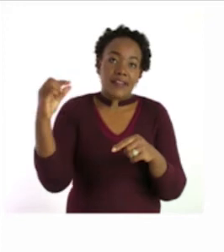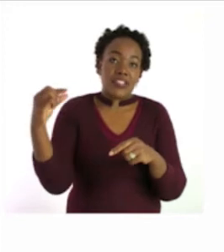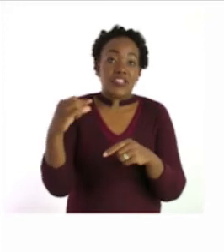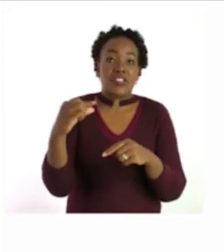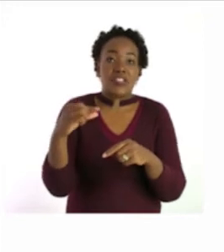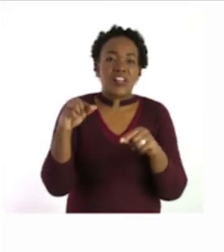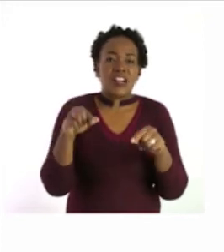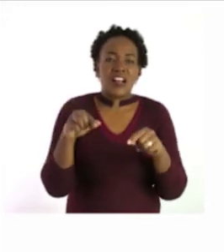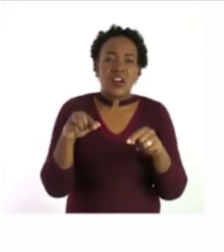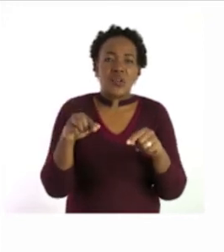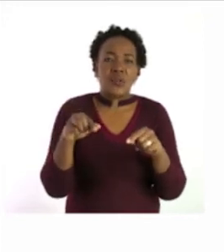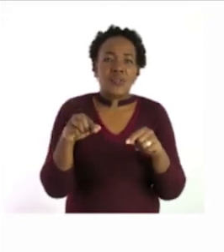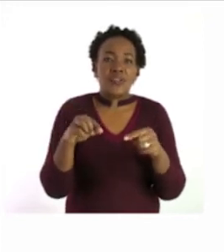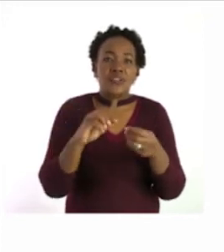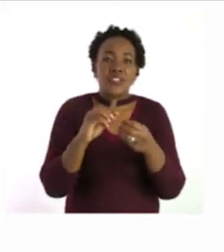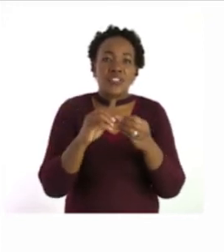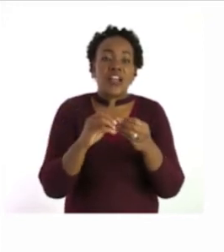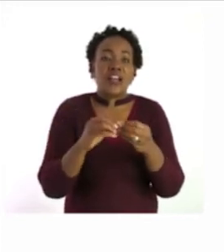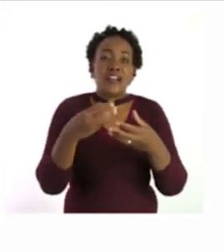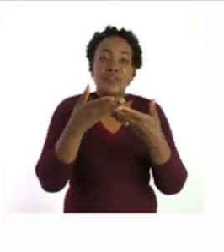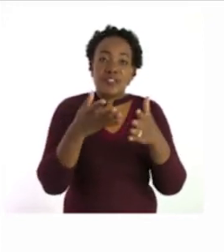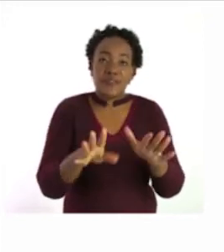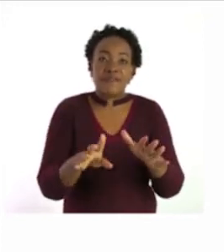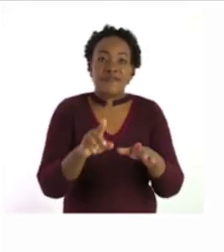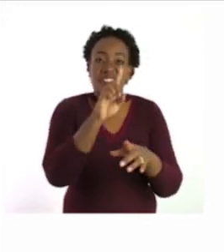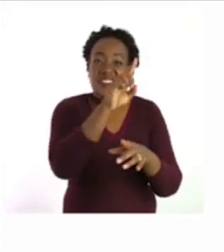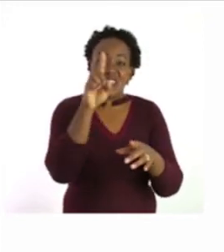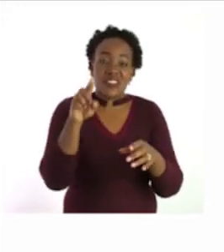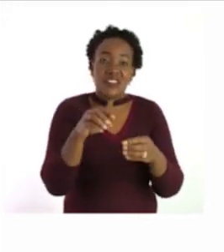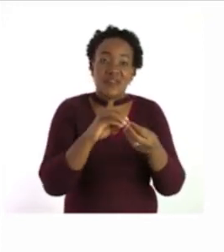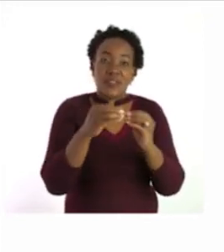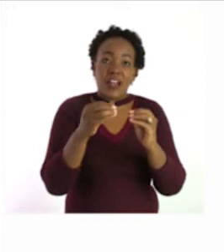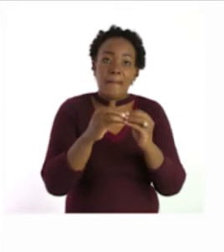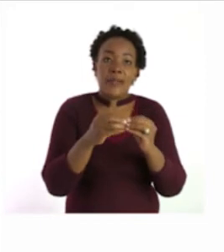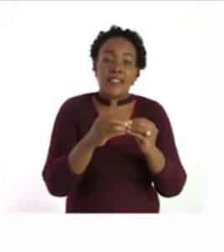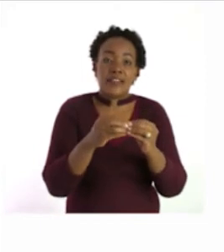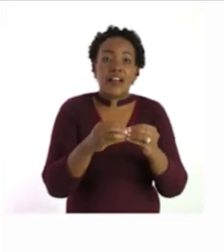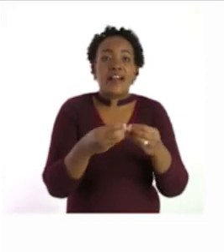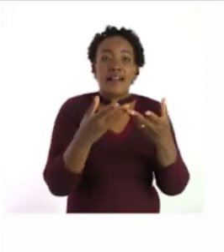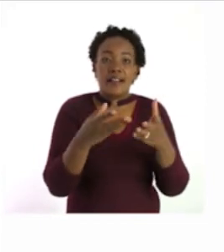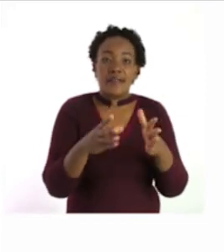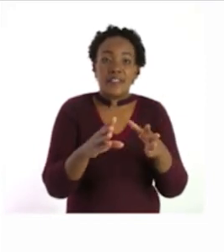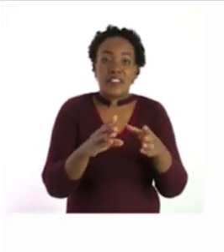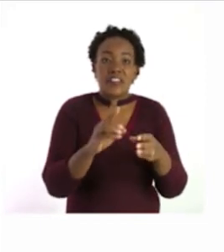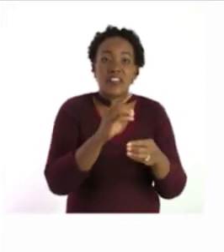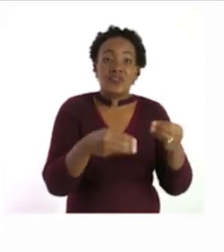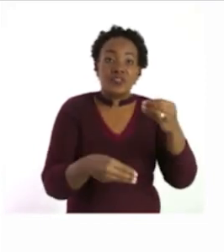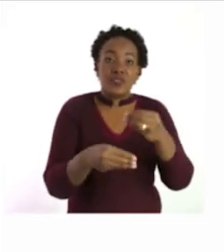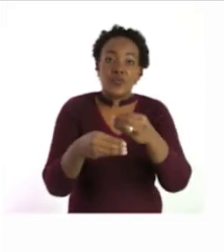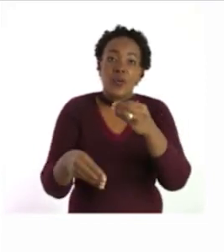our question is, complete the following sums. Make the 10 to add.